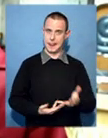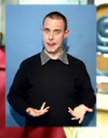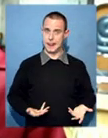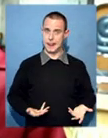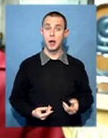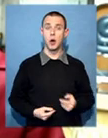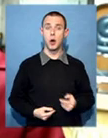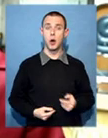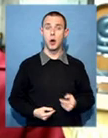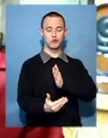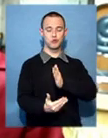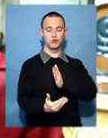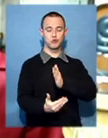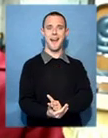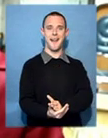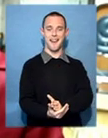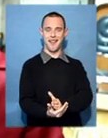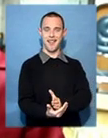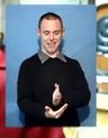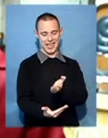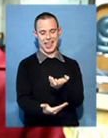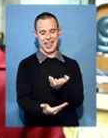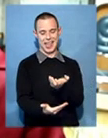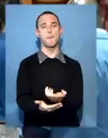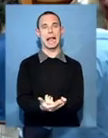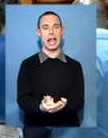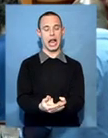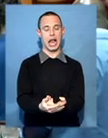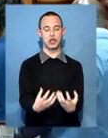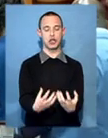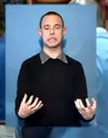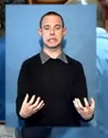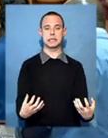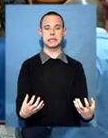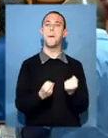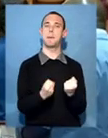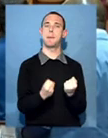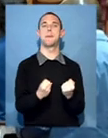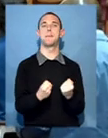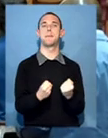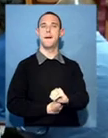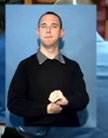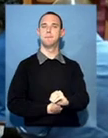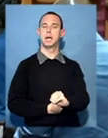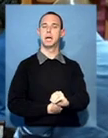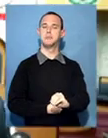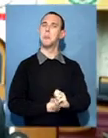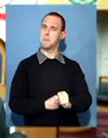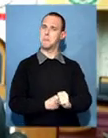economic resources of North West stay here in the North West province. This is going to be a very challenging